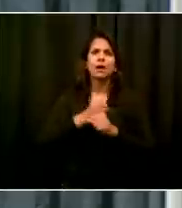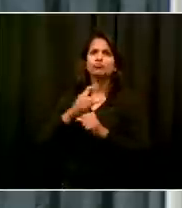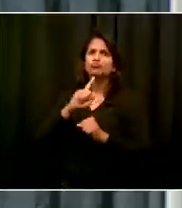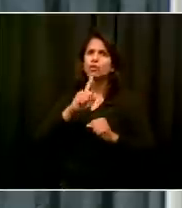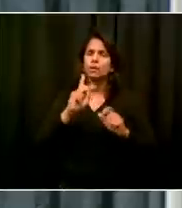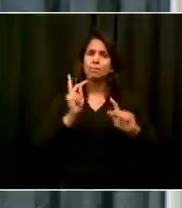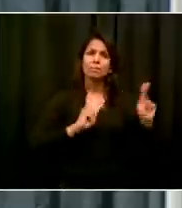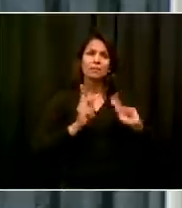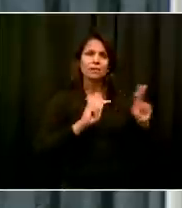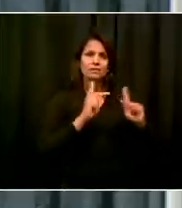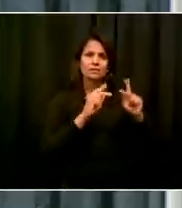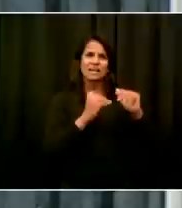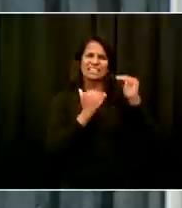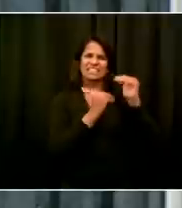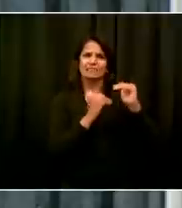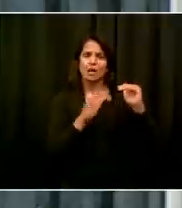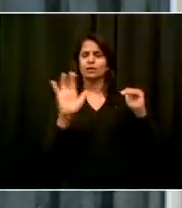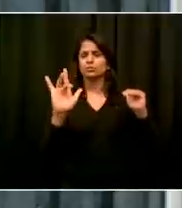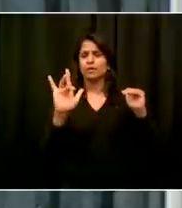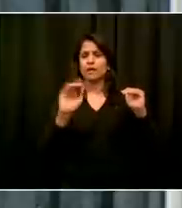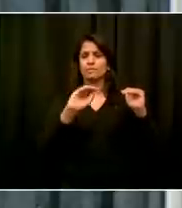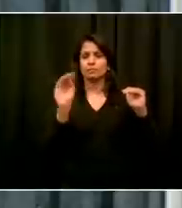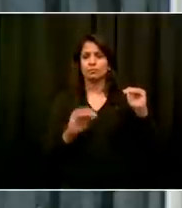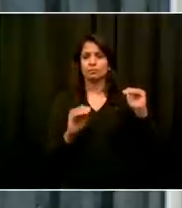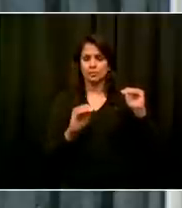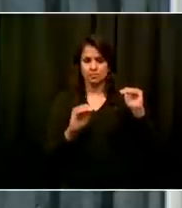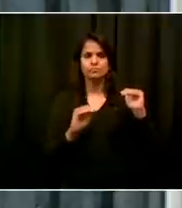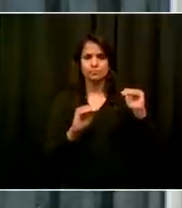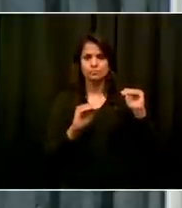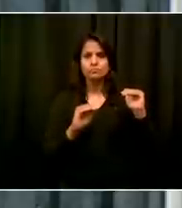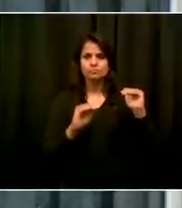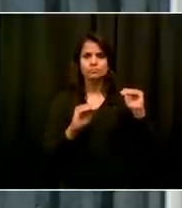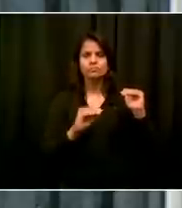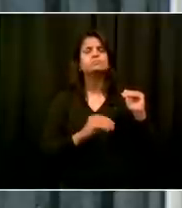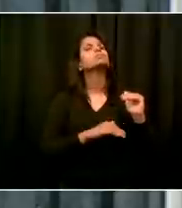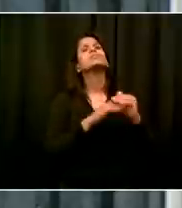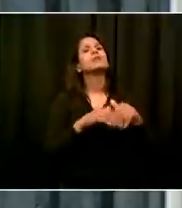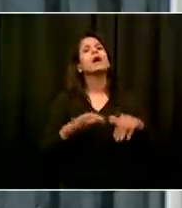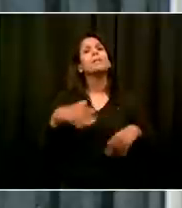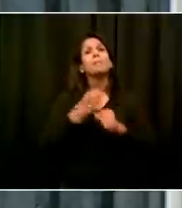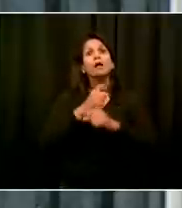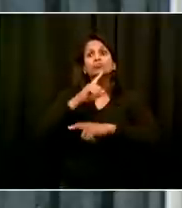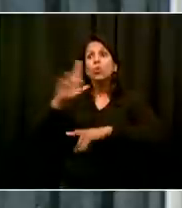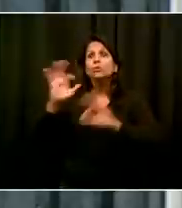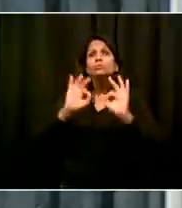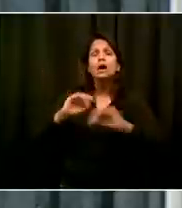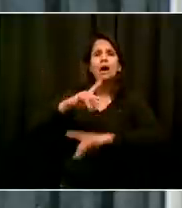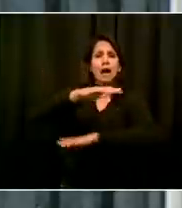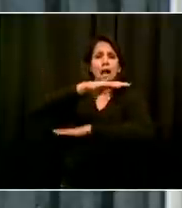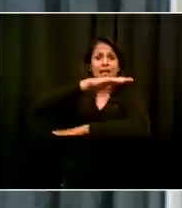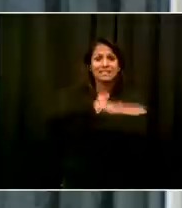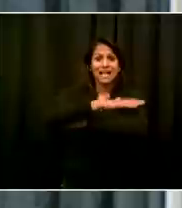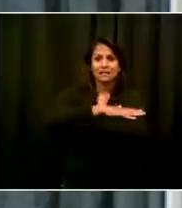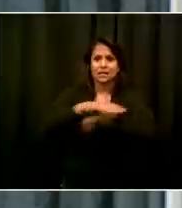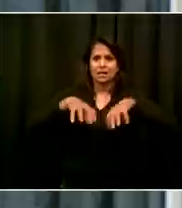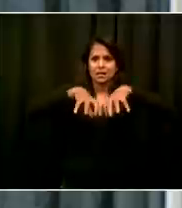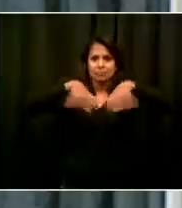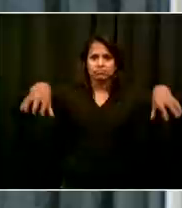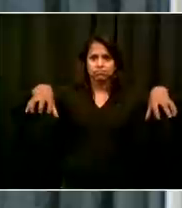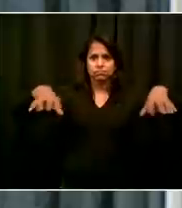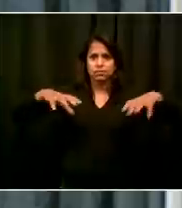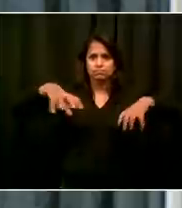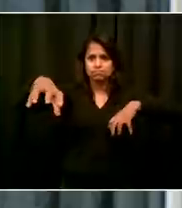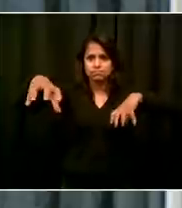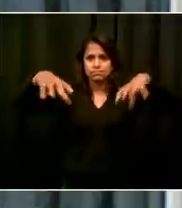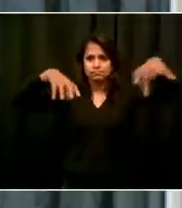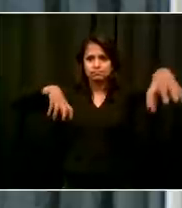ensuring that there's adequate distancing between the tables within a restaurant, making sure there's robust signage so people